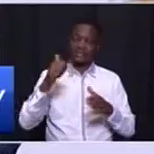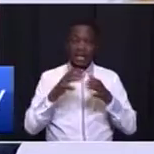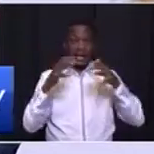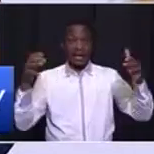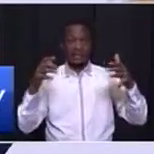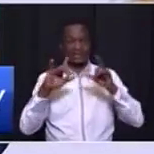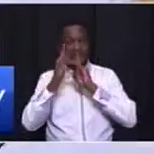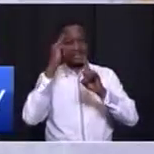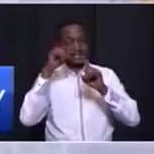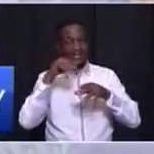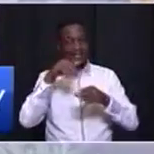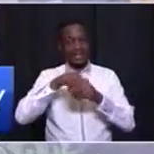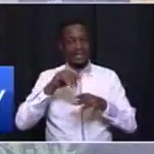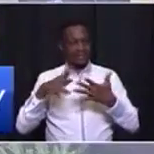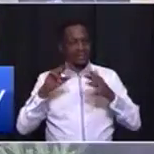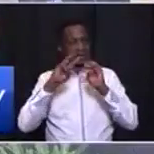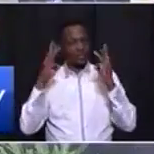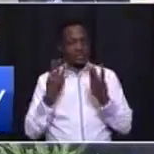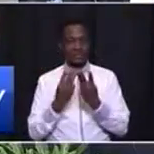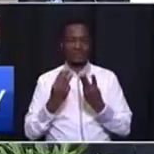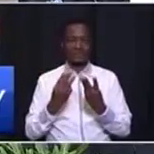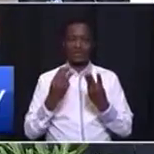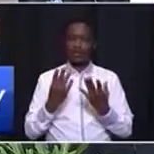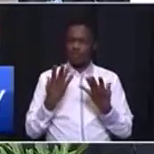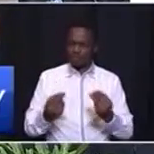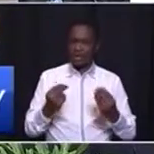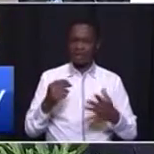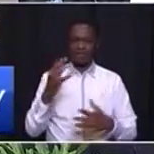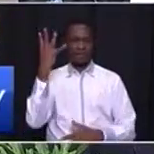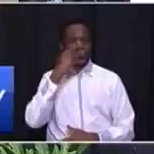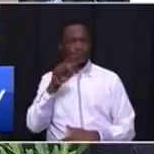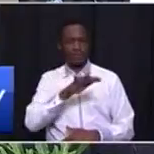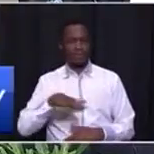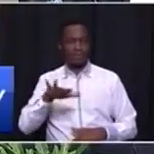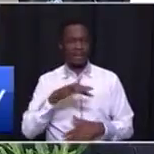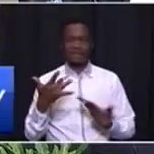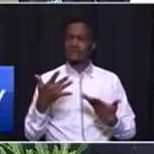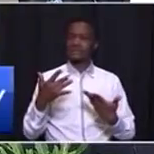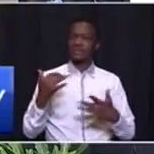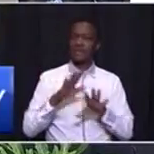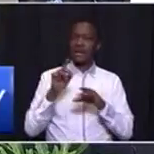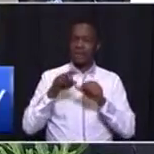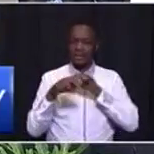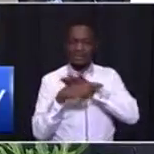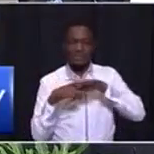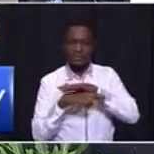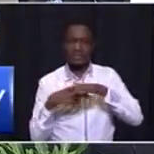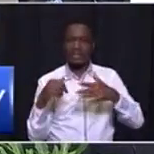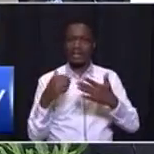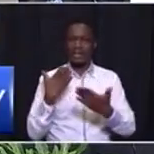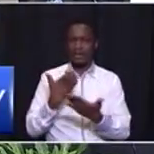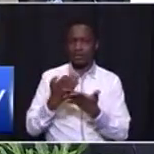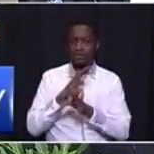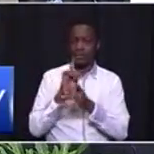We occupy a pride of place amongst the largest regional and city economies that have